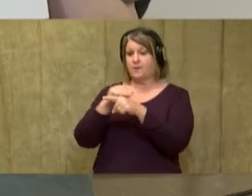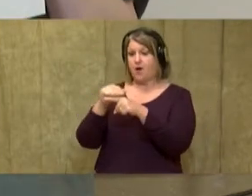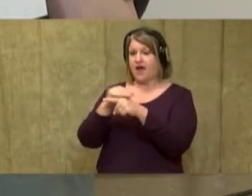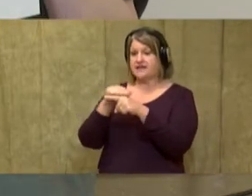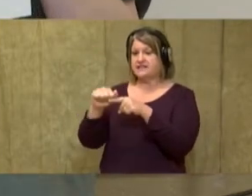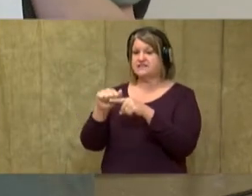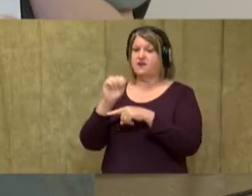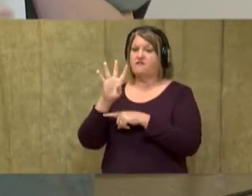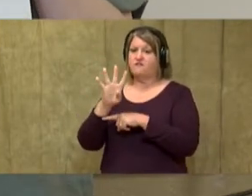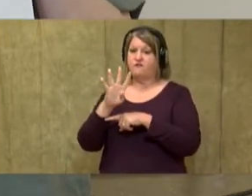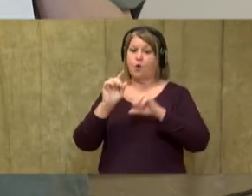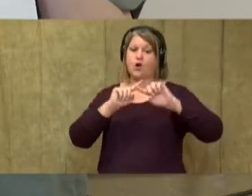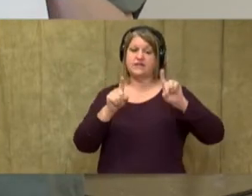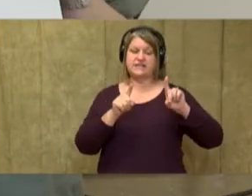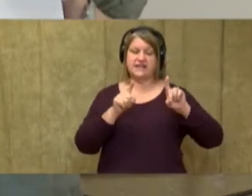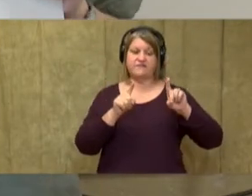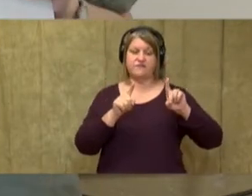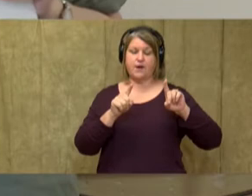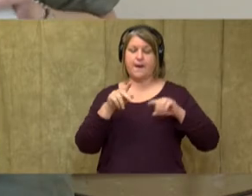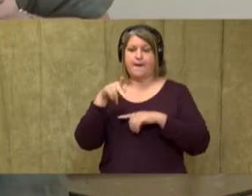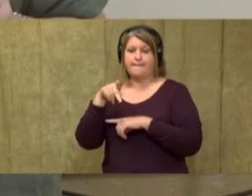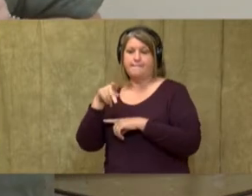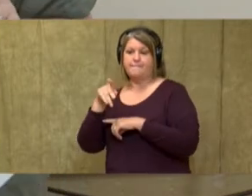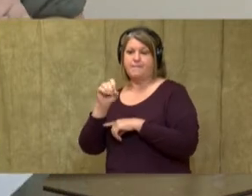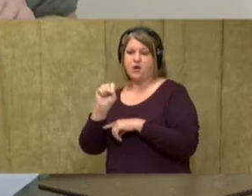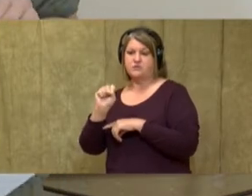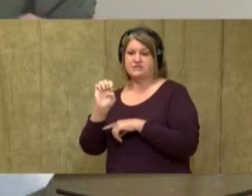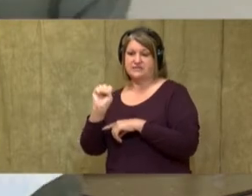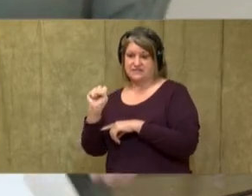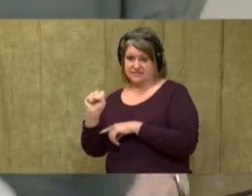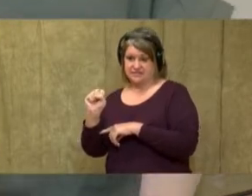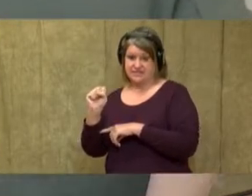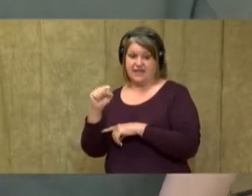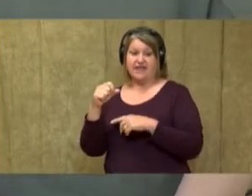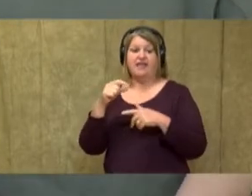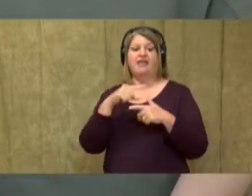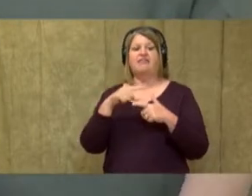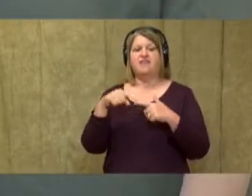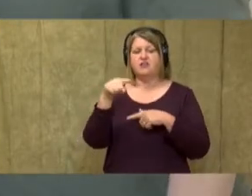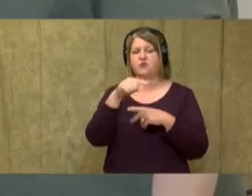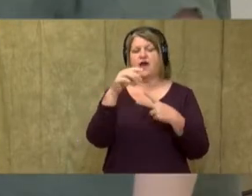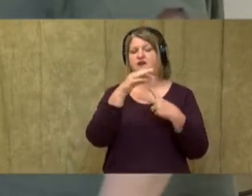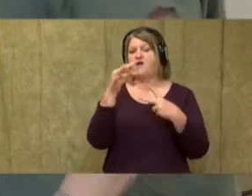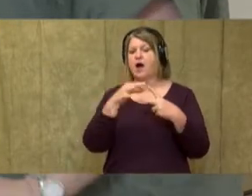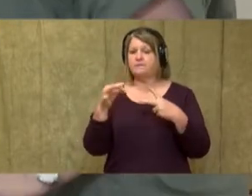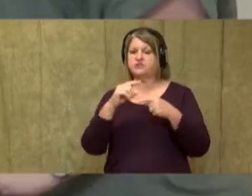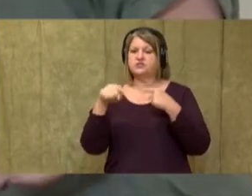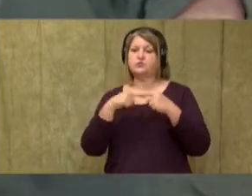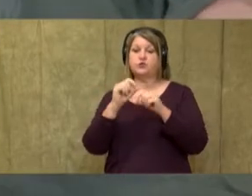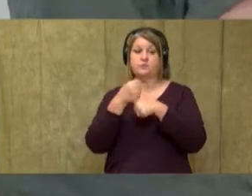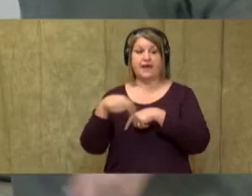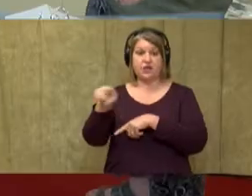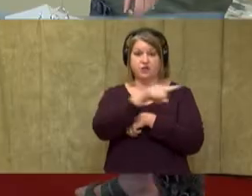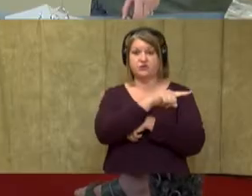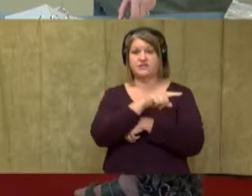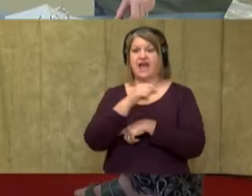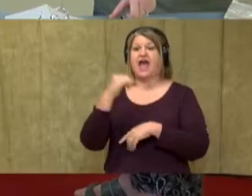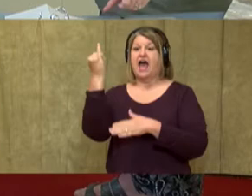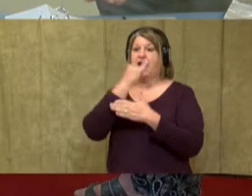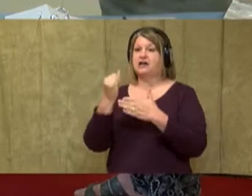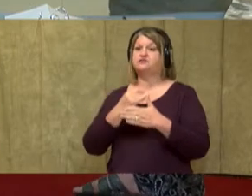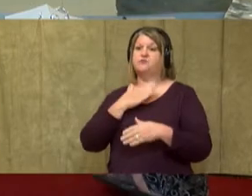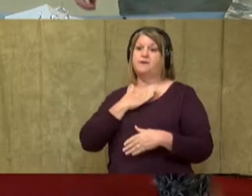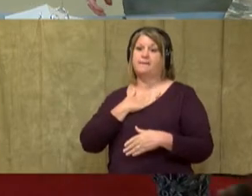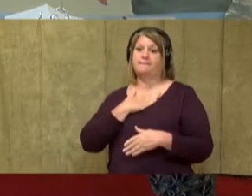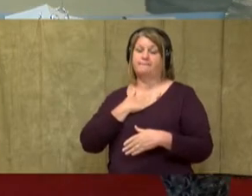four different poses. And then you'll have some options when you make your sculpture. All right. Now I drew my paper really big on the board so